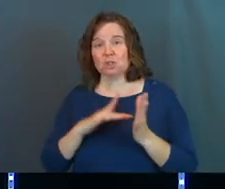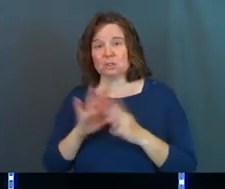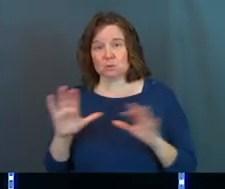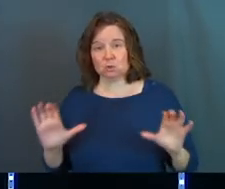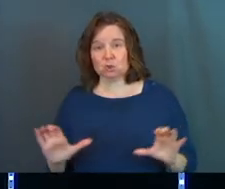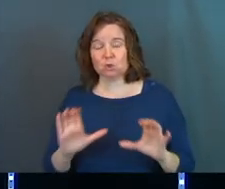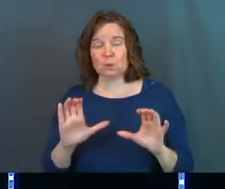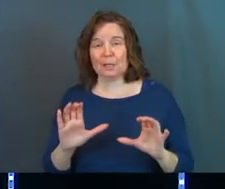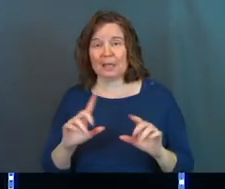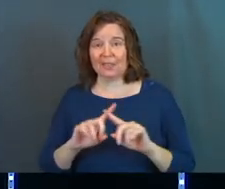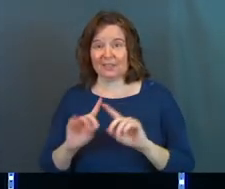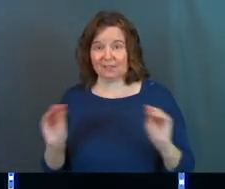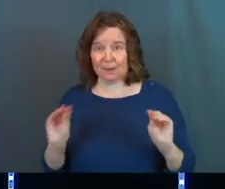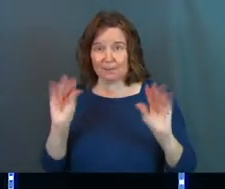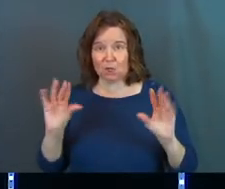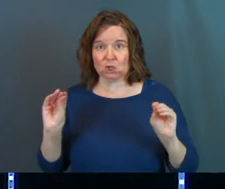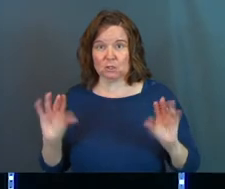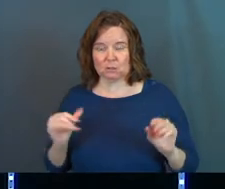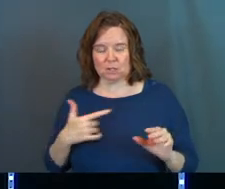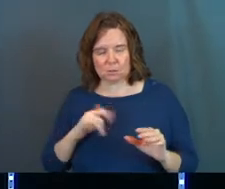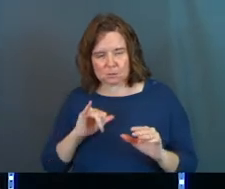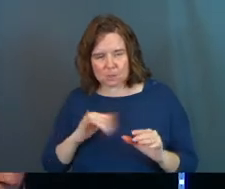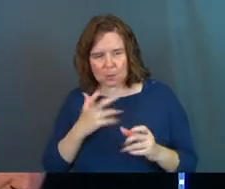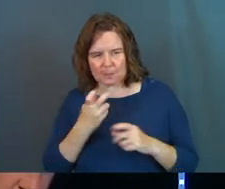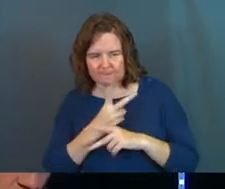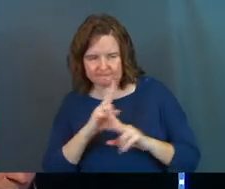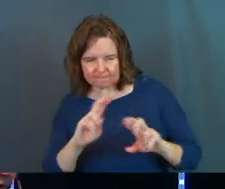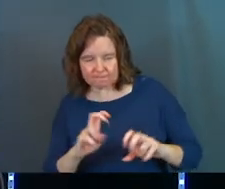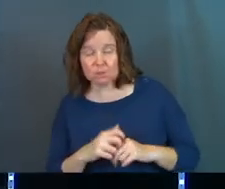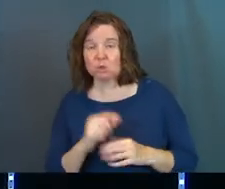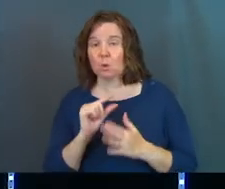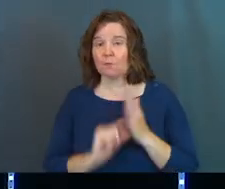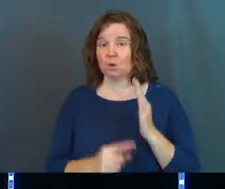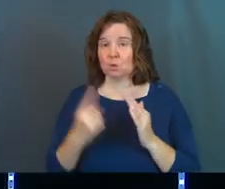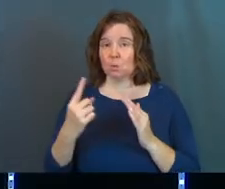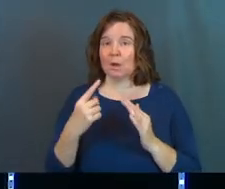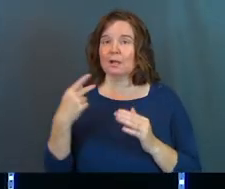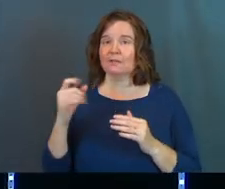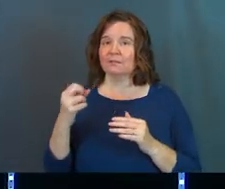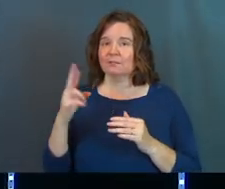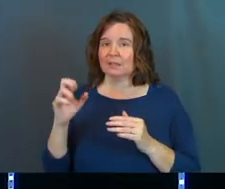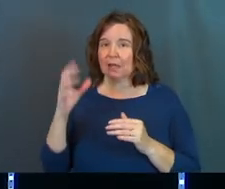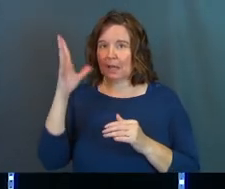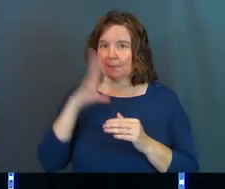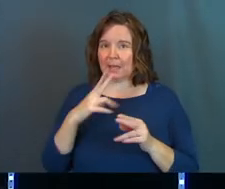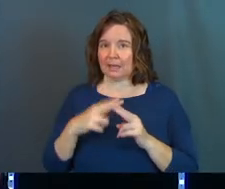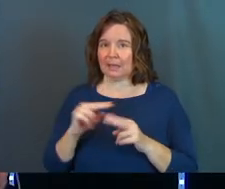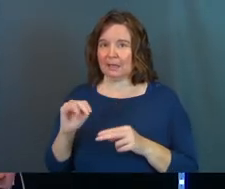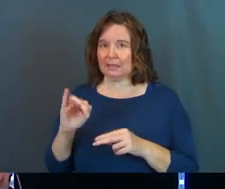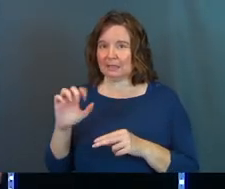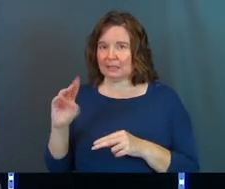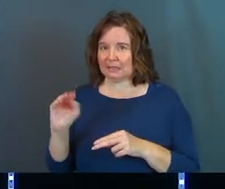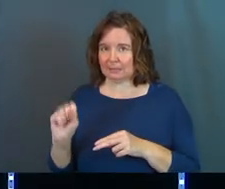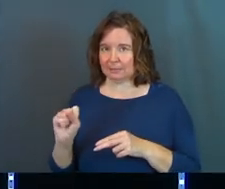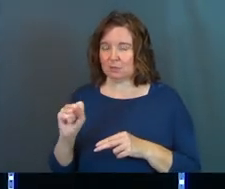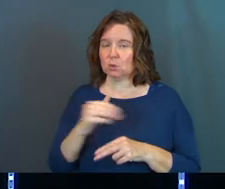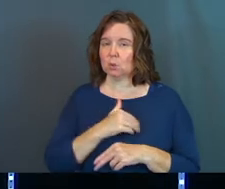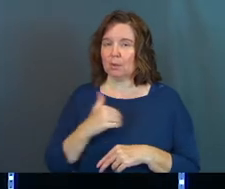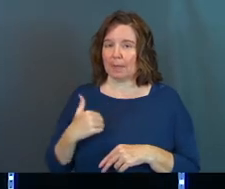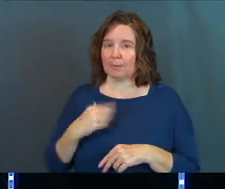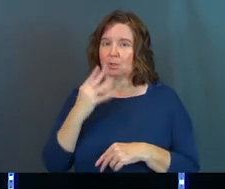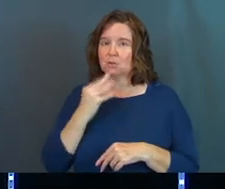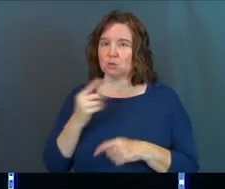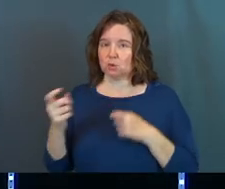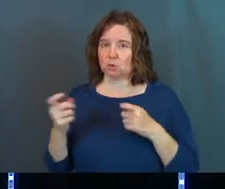was doing in his miracles, and he wanted to get a little bit closer. So verse one, now there was a Pharisee, a man named Nicodemus, who was a member of the Jewish ruling